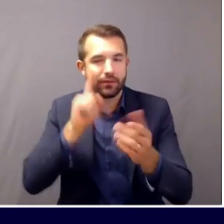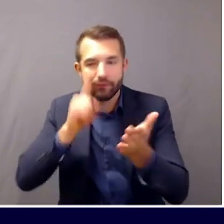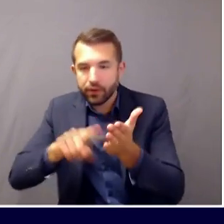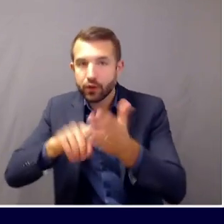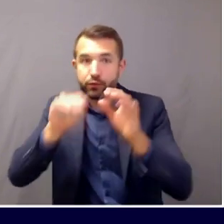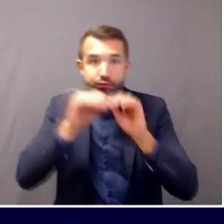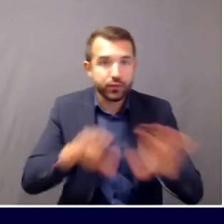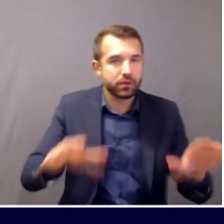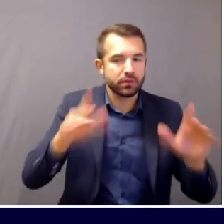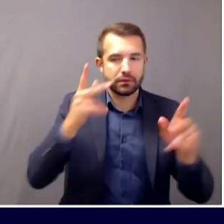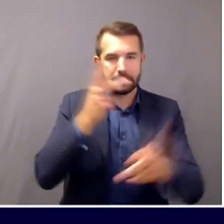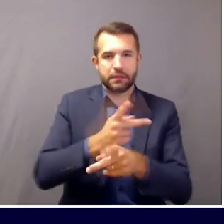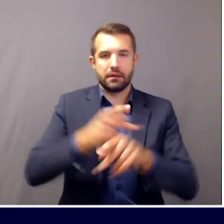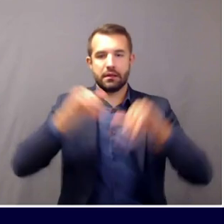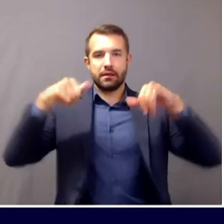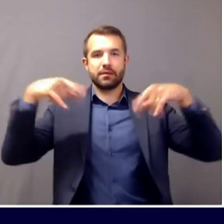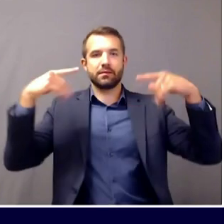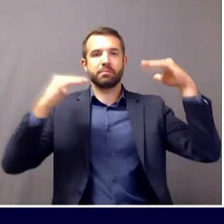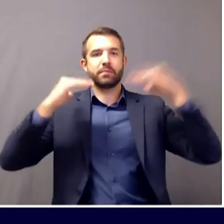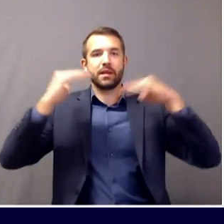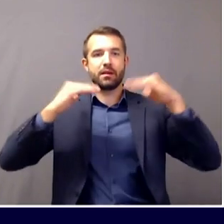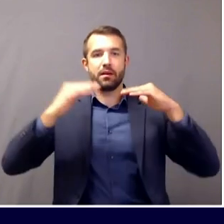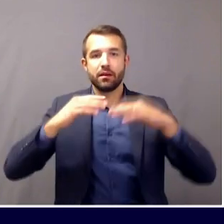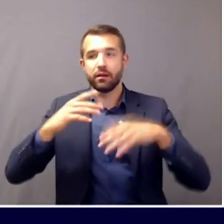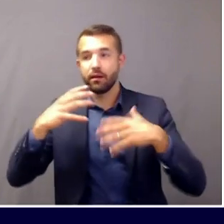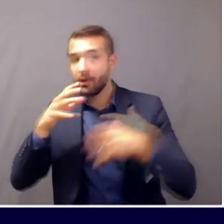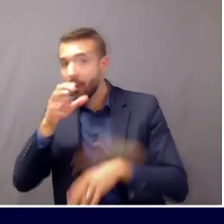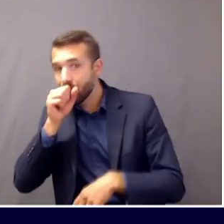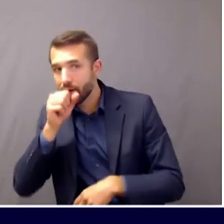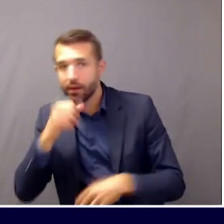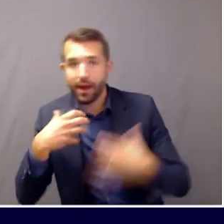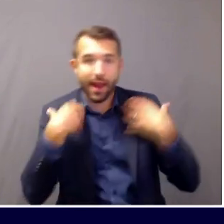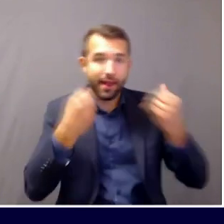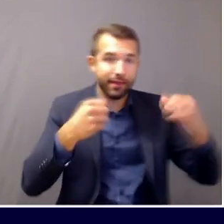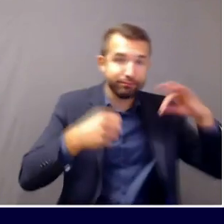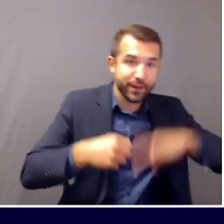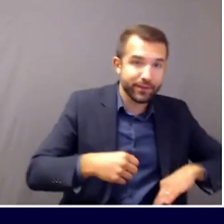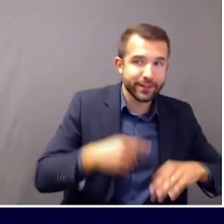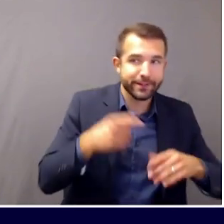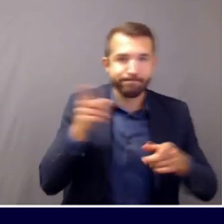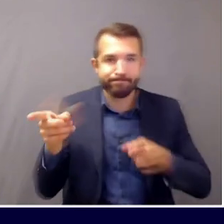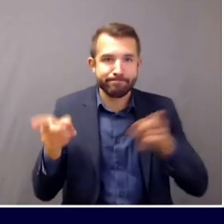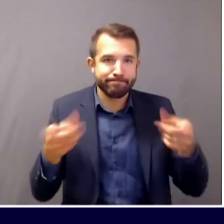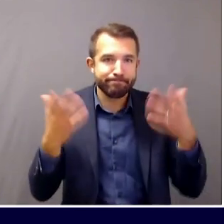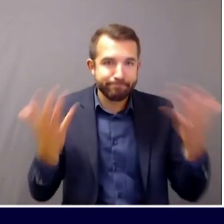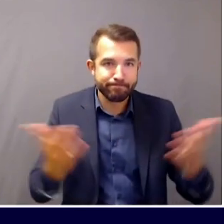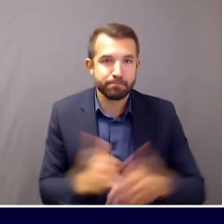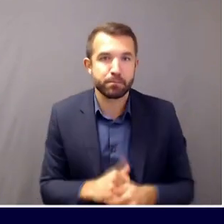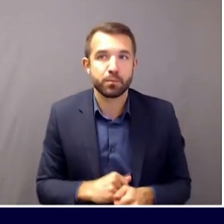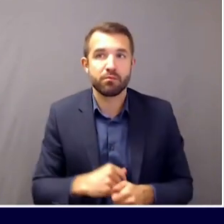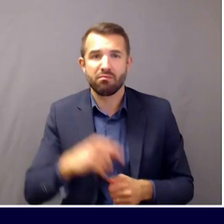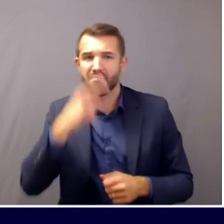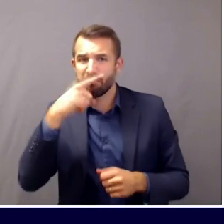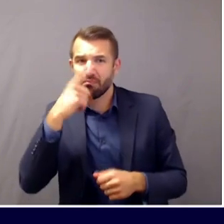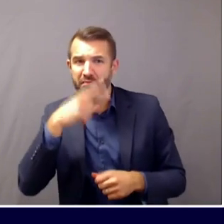with the greater public health good. Can I ask a quick follow-up just about PPE in schools?